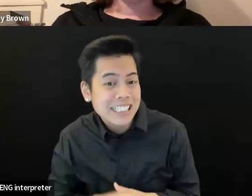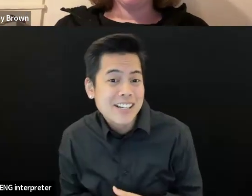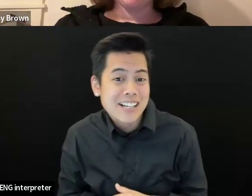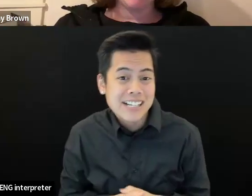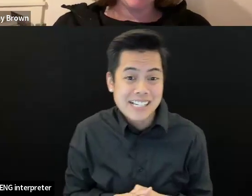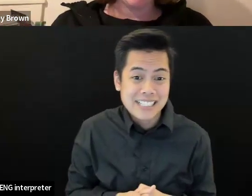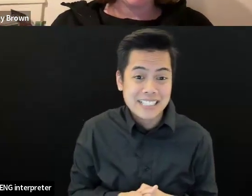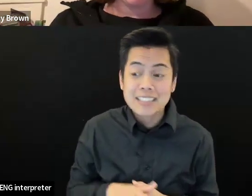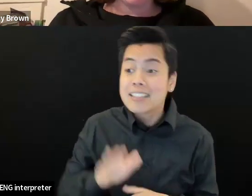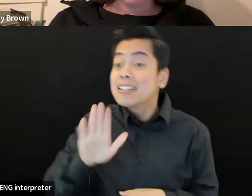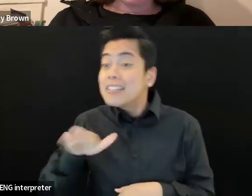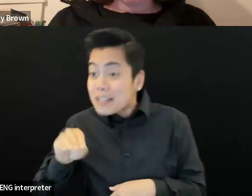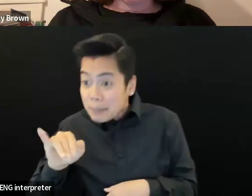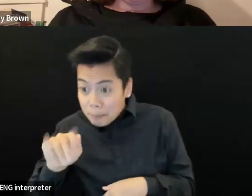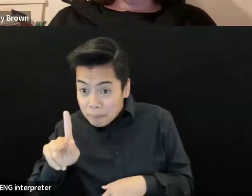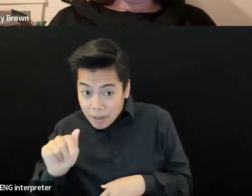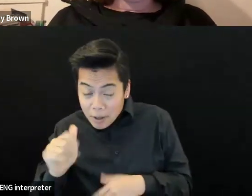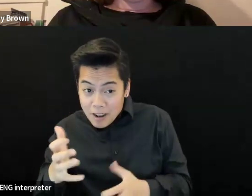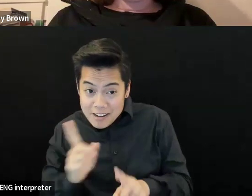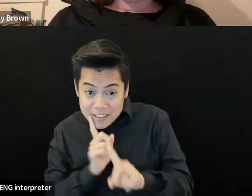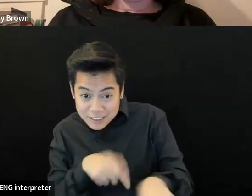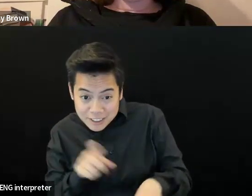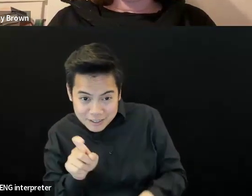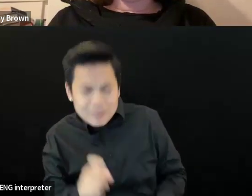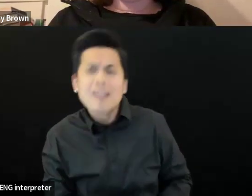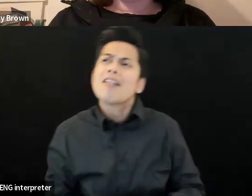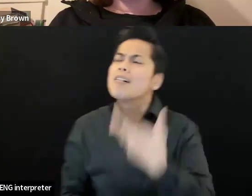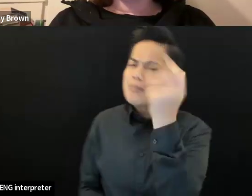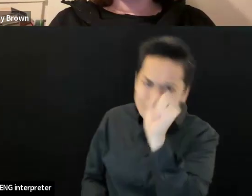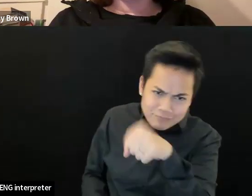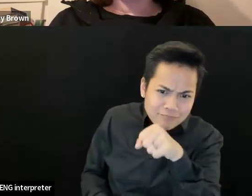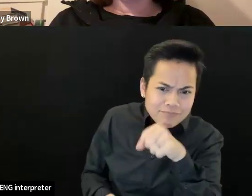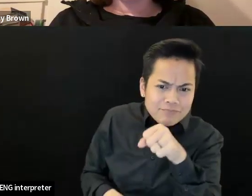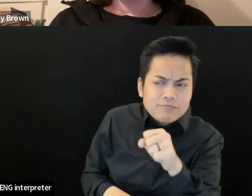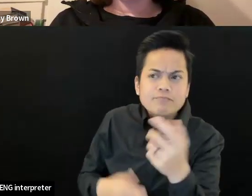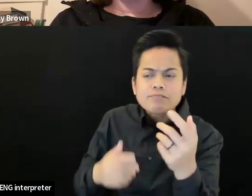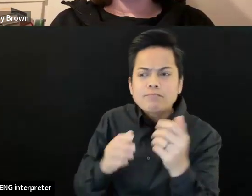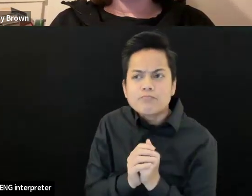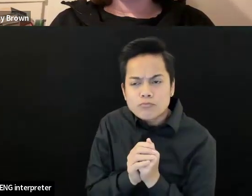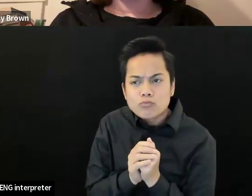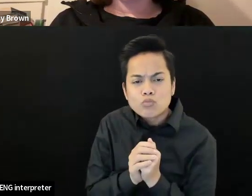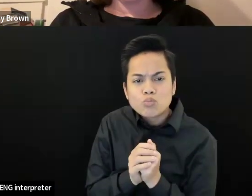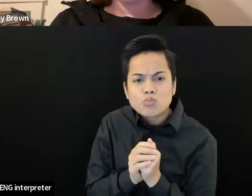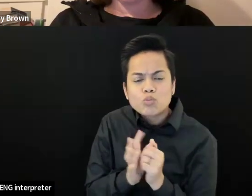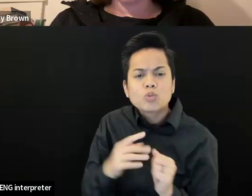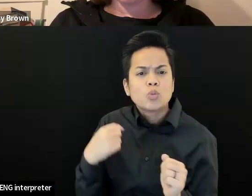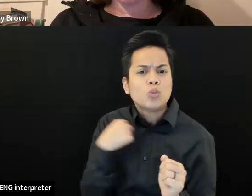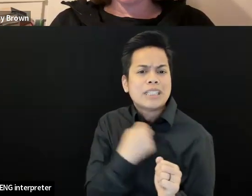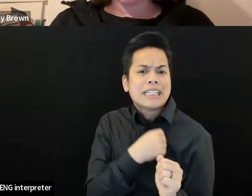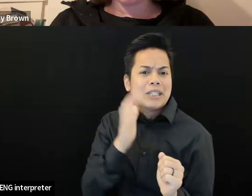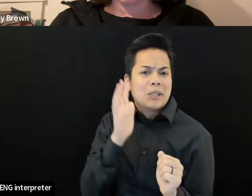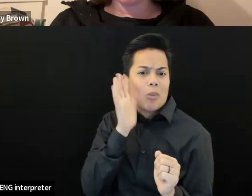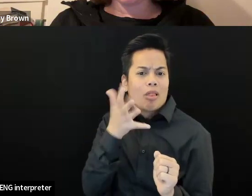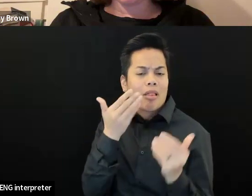Um, yeah, we're actually, um, um, um, we will be sending out a survey